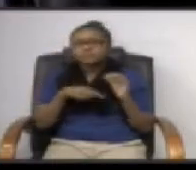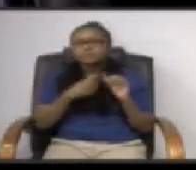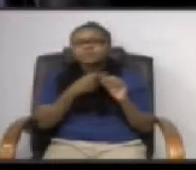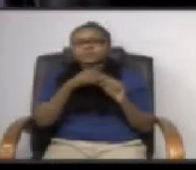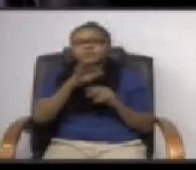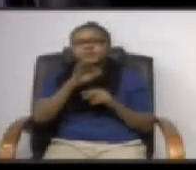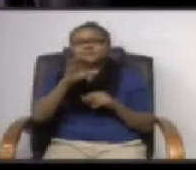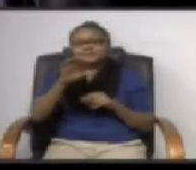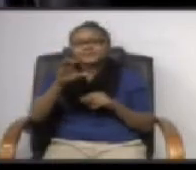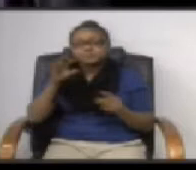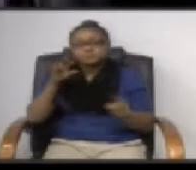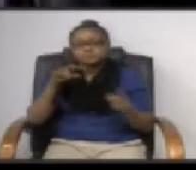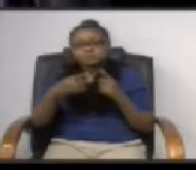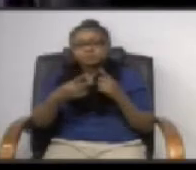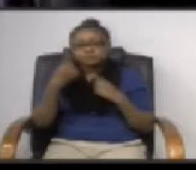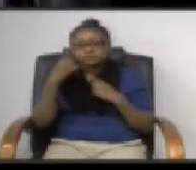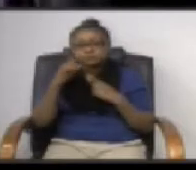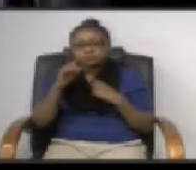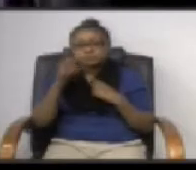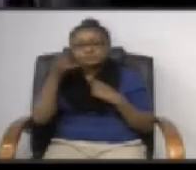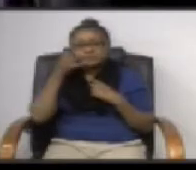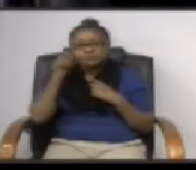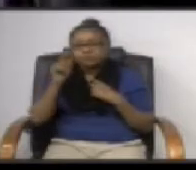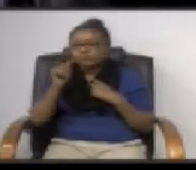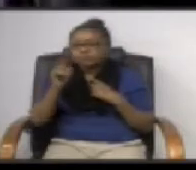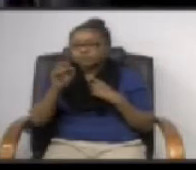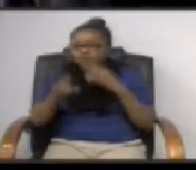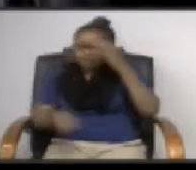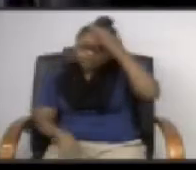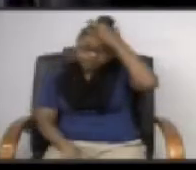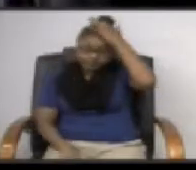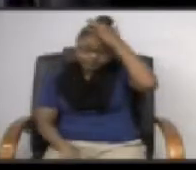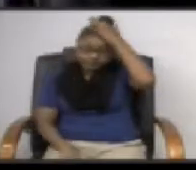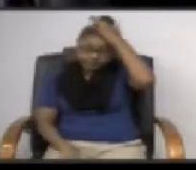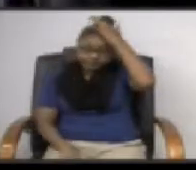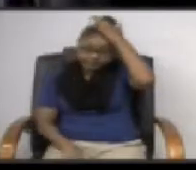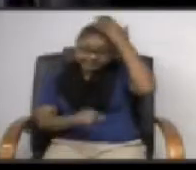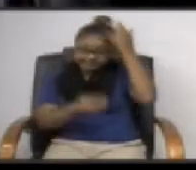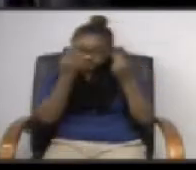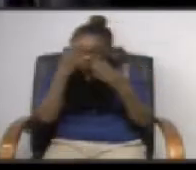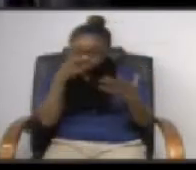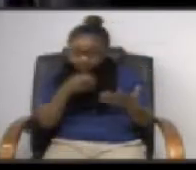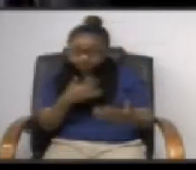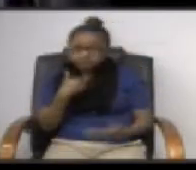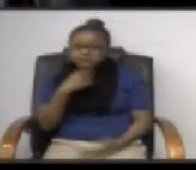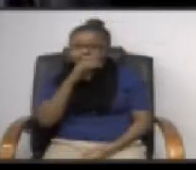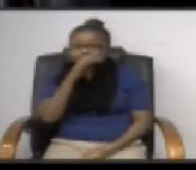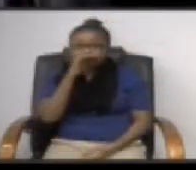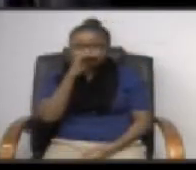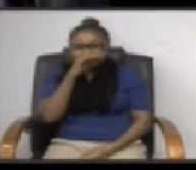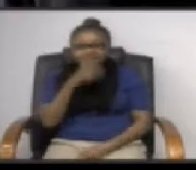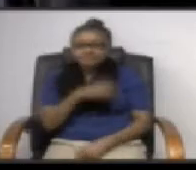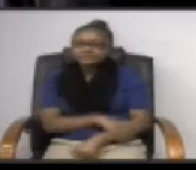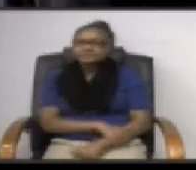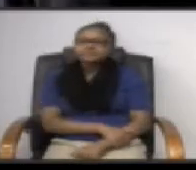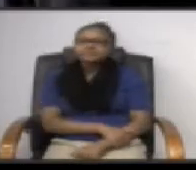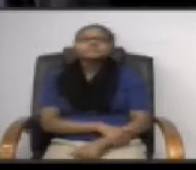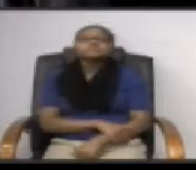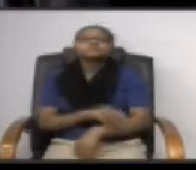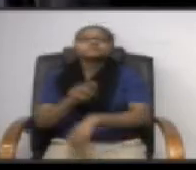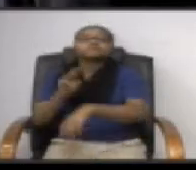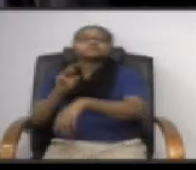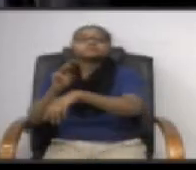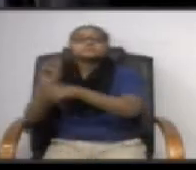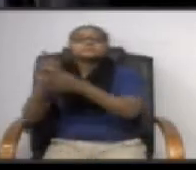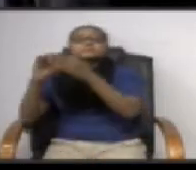fcc's view on cell phone towers according to this information this is a city manager's